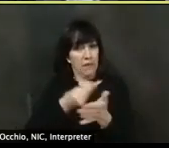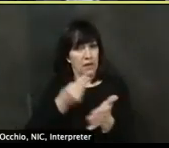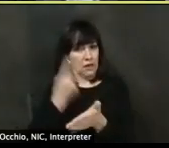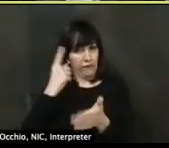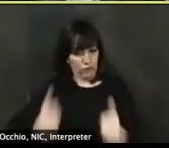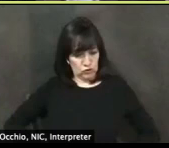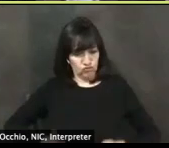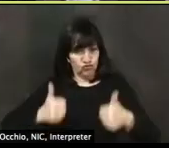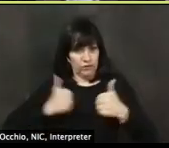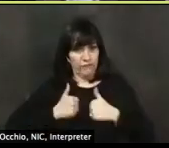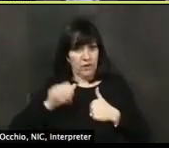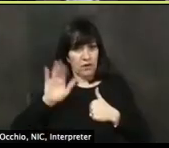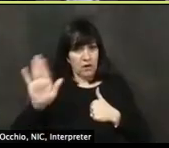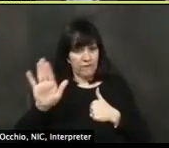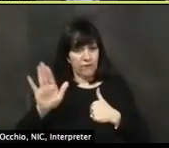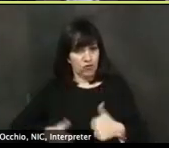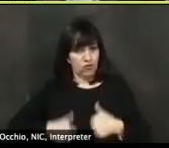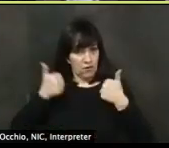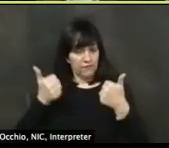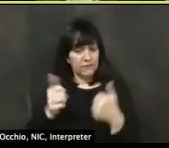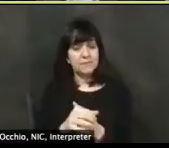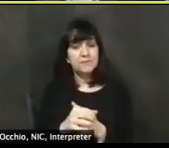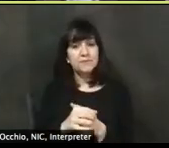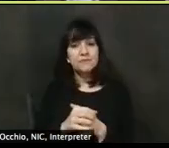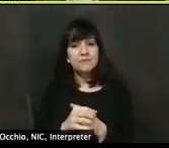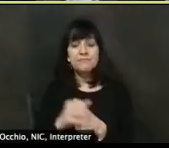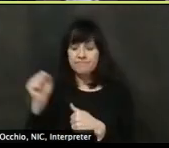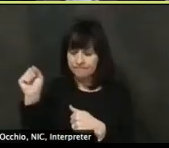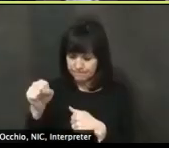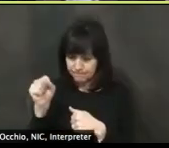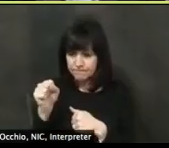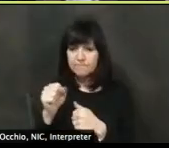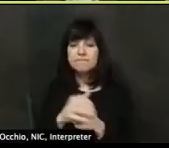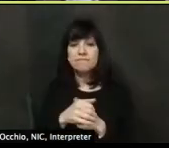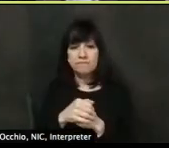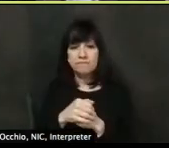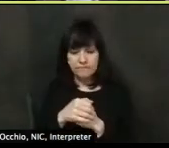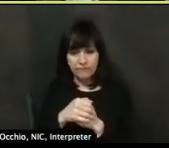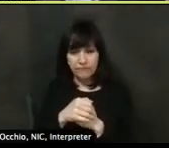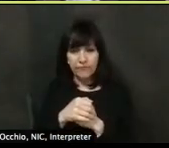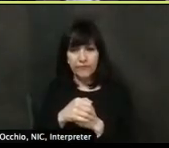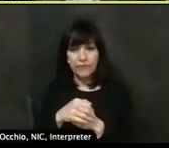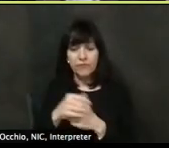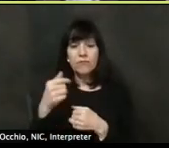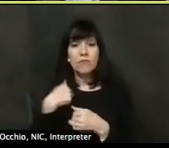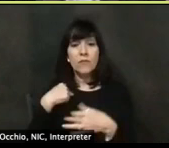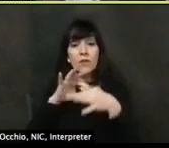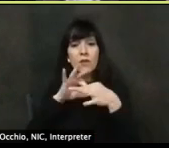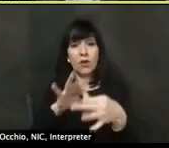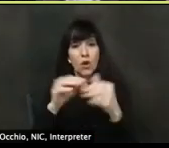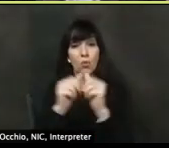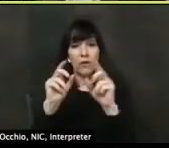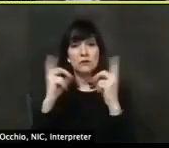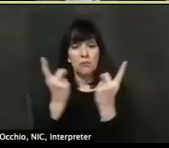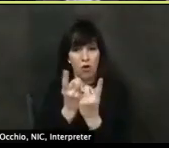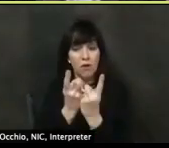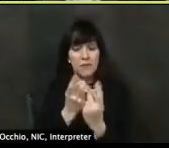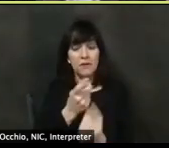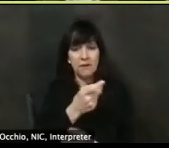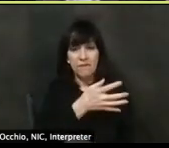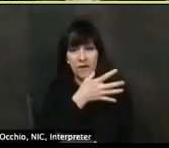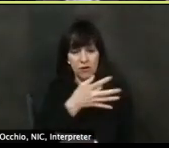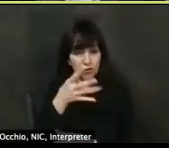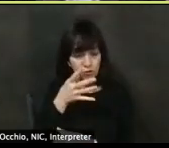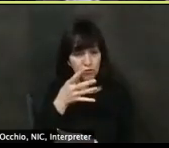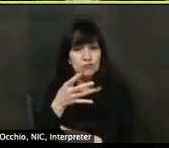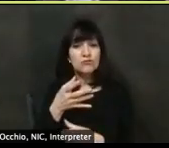is something that, uh, that was, that was done, uh, in concert with, uh, with department of agriculture. Um, I think there were a lot